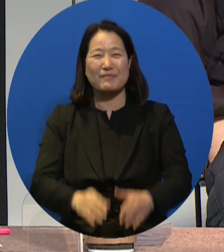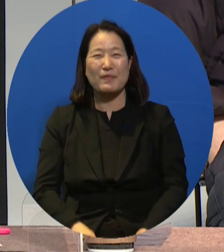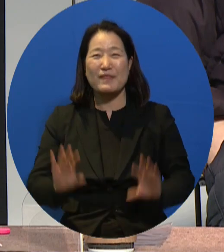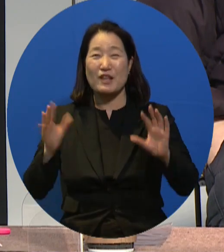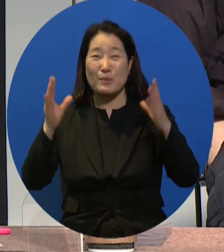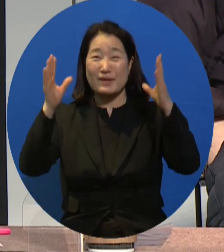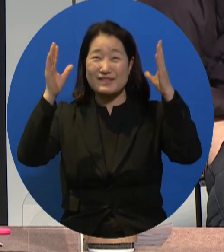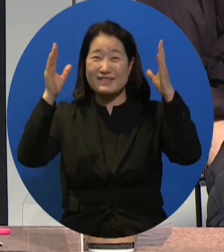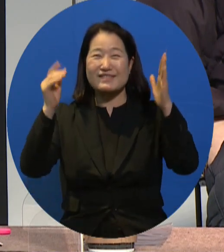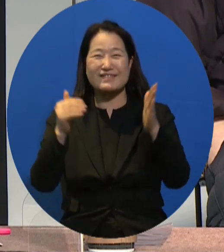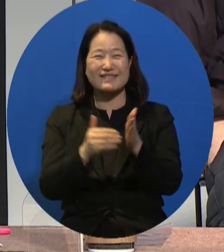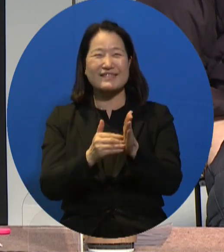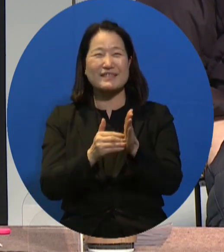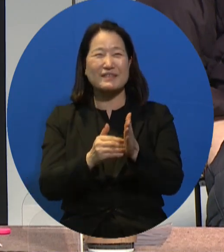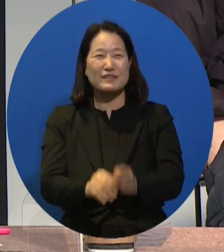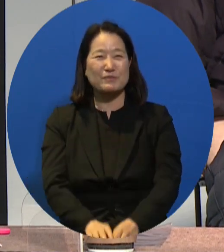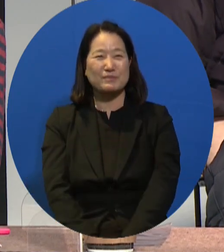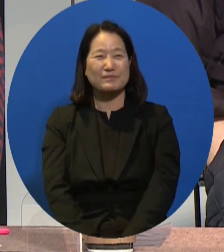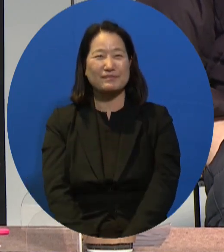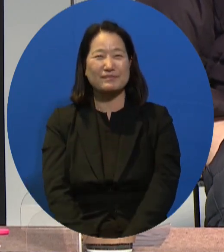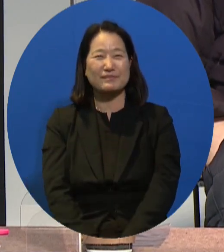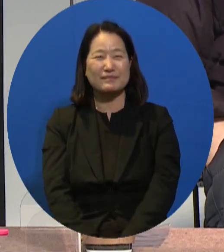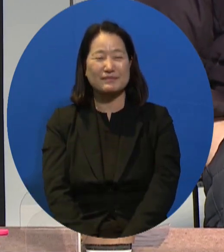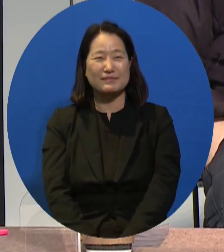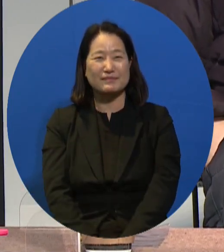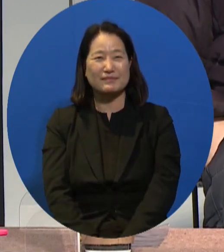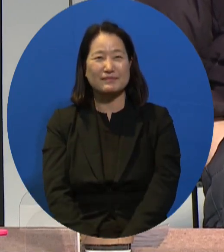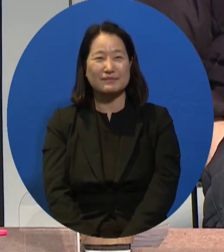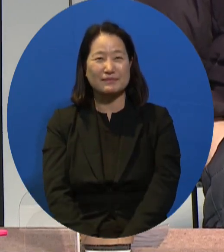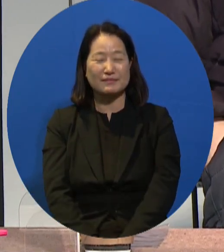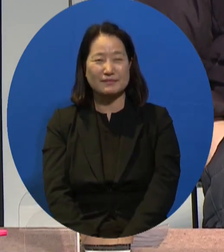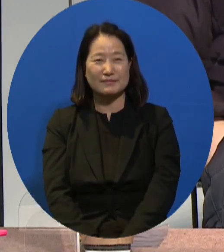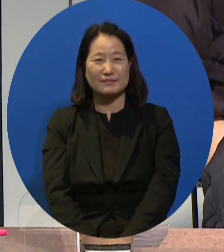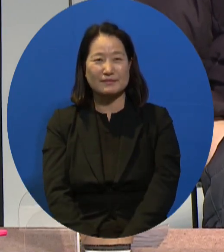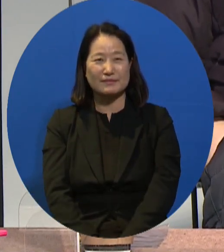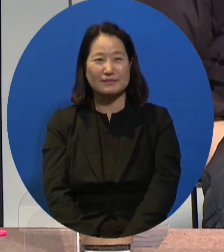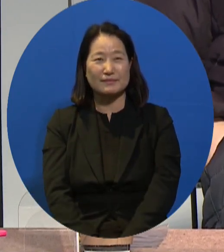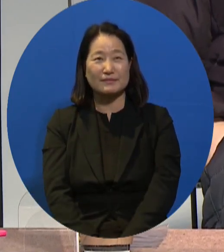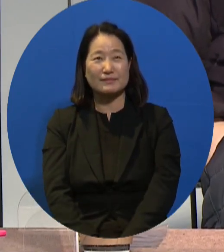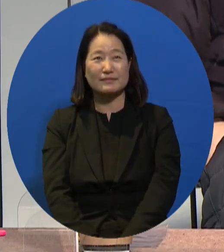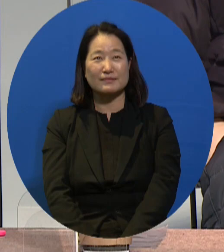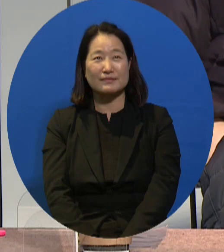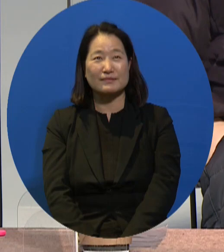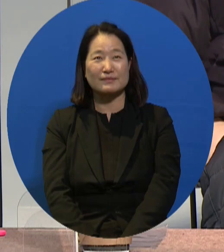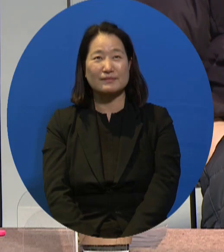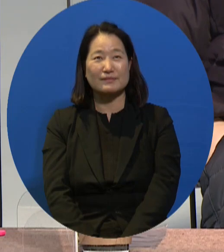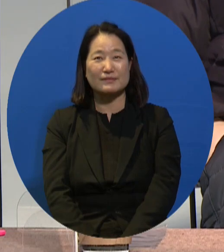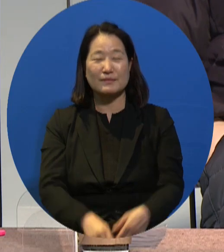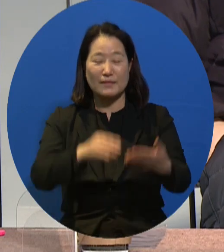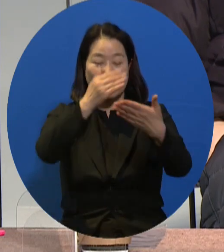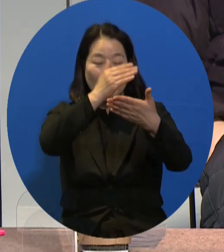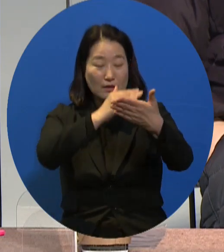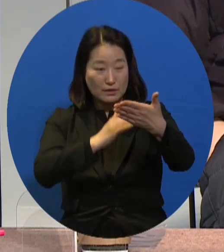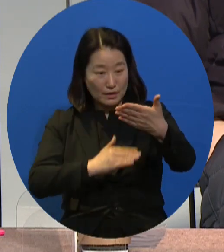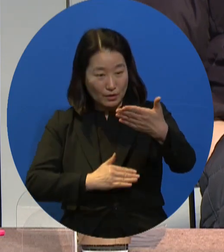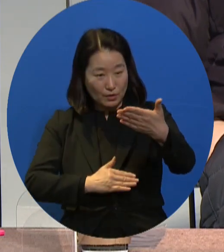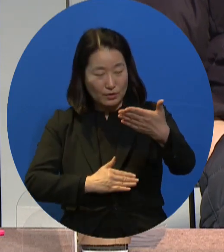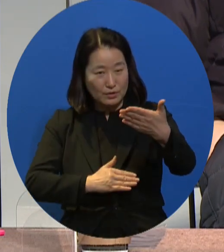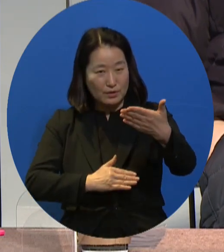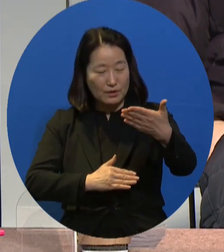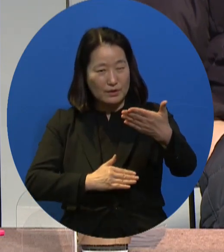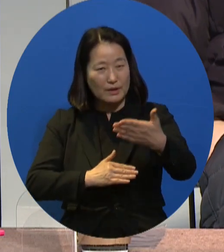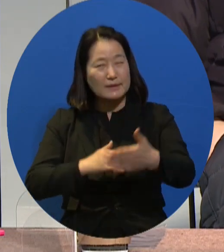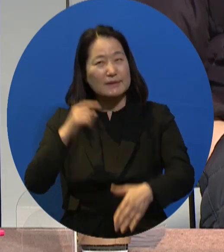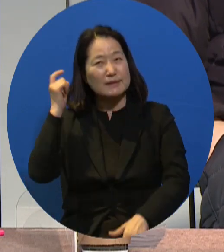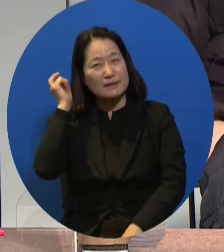You've already sent her a round of applause, so I would not have to additionally ask for more applause to be headed to Dr. Zhu.